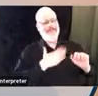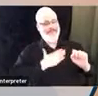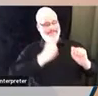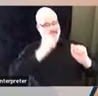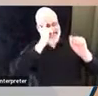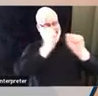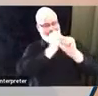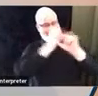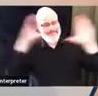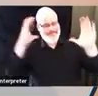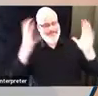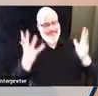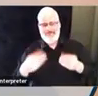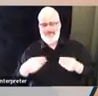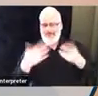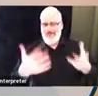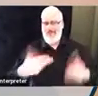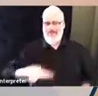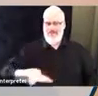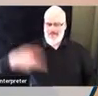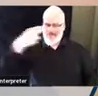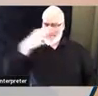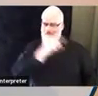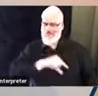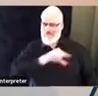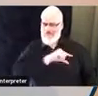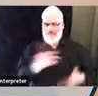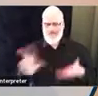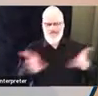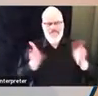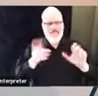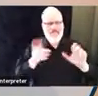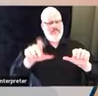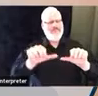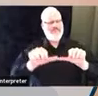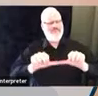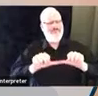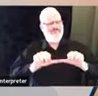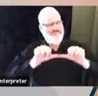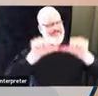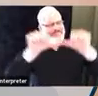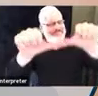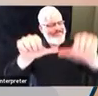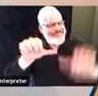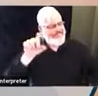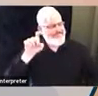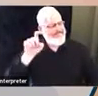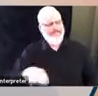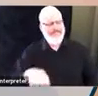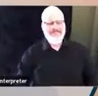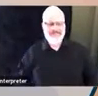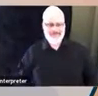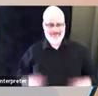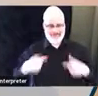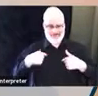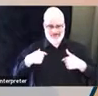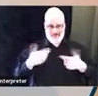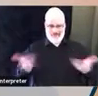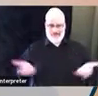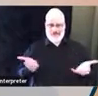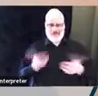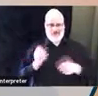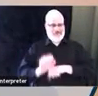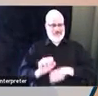I feel like that's been our our that's what we've been doing ever since I've been here. We are always the